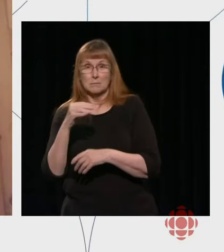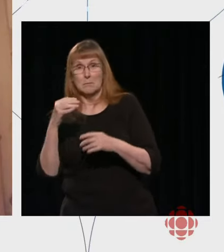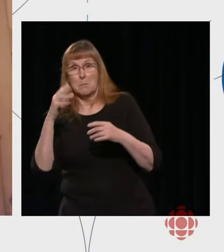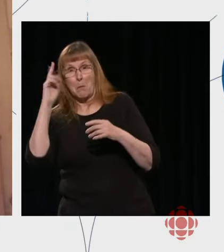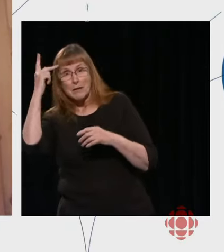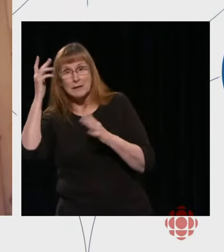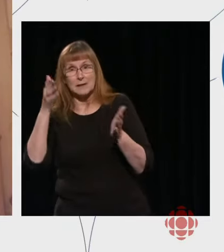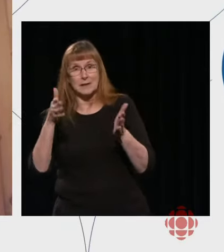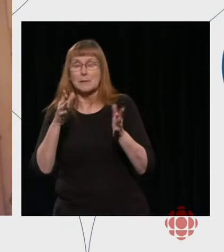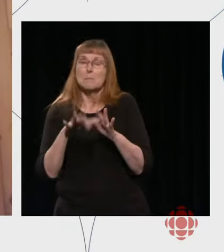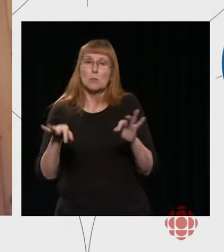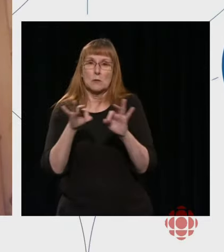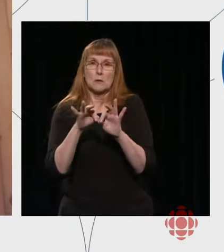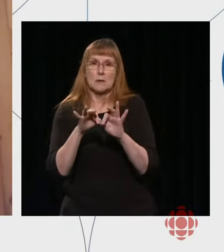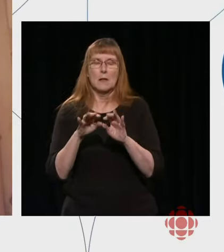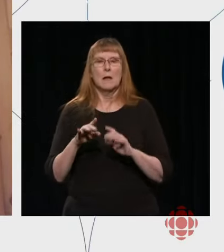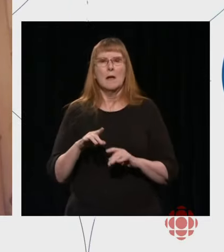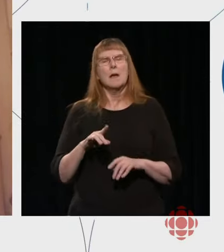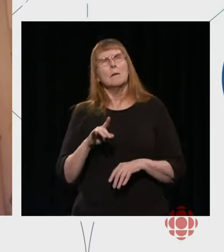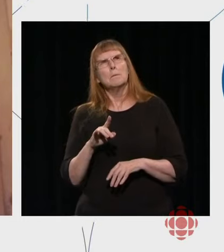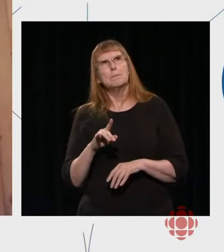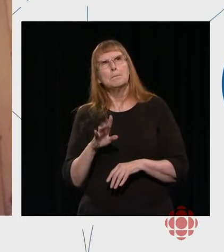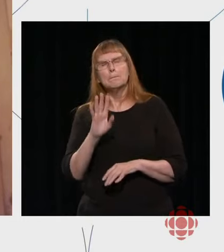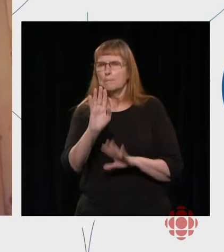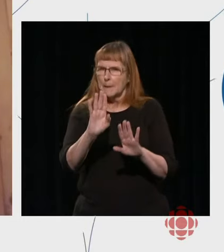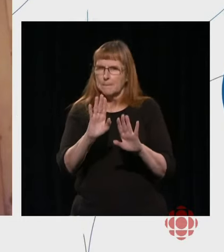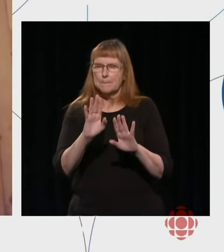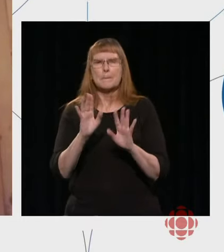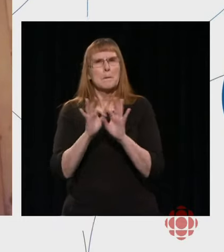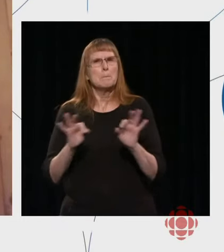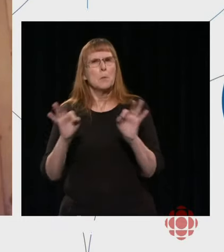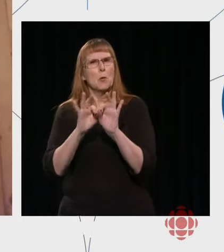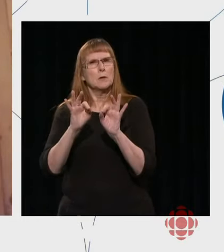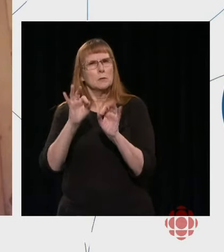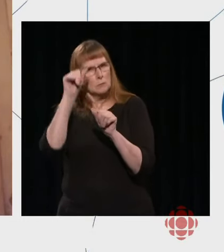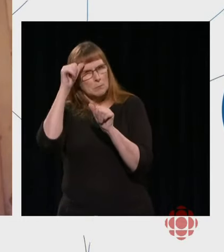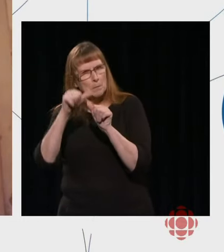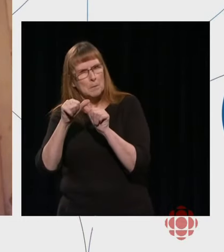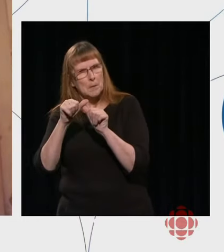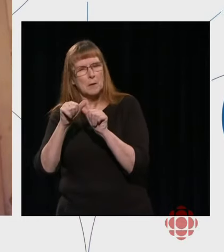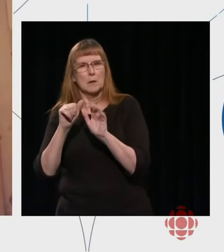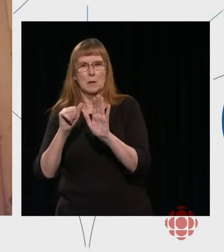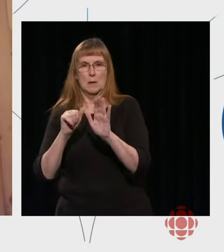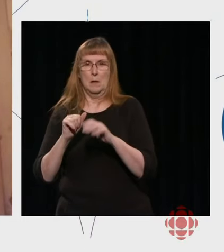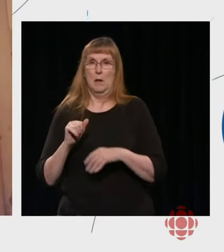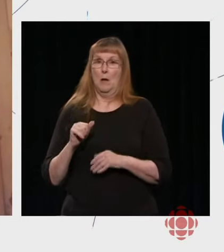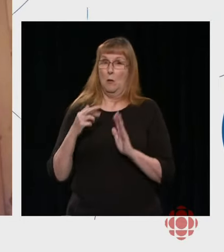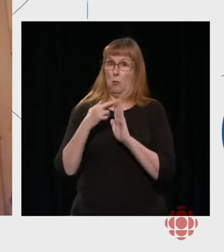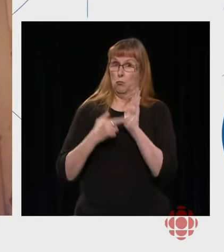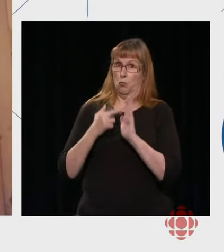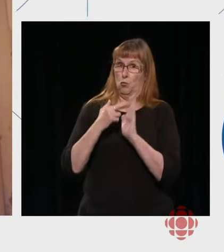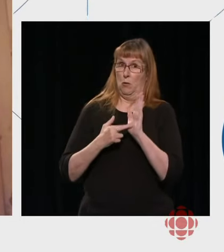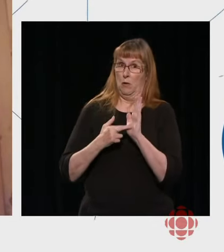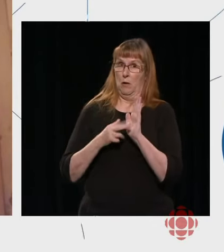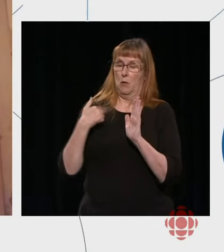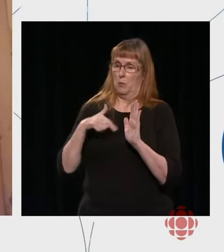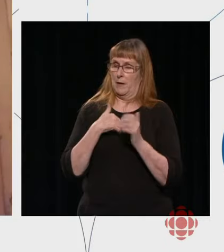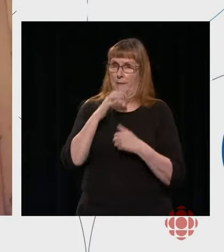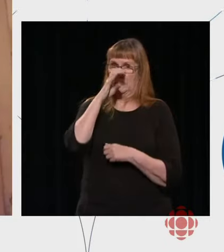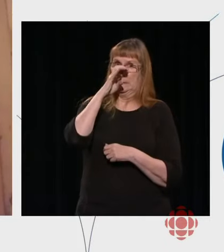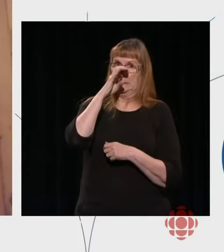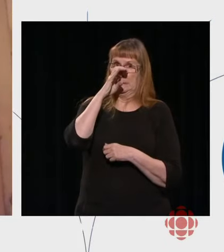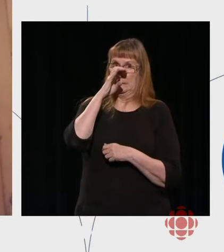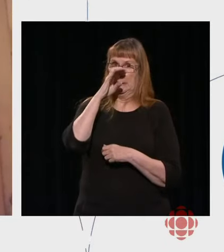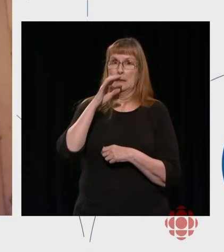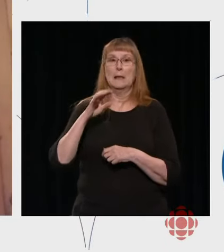important to remember three things, I suppose. One, we are very, very tightly governed by what we refer to as our JSP, our